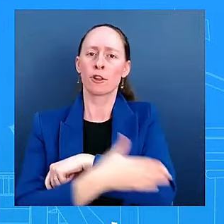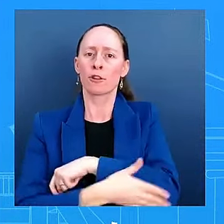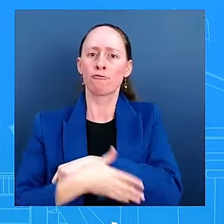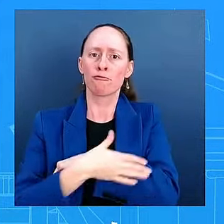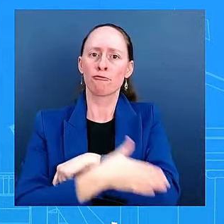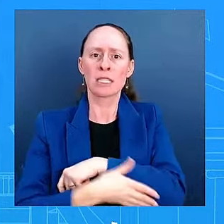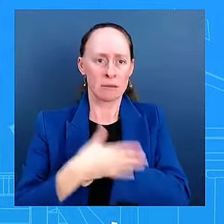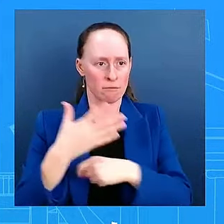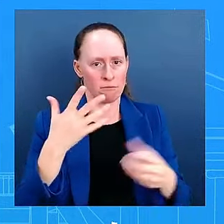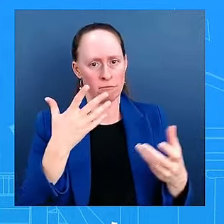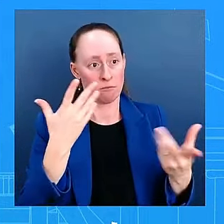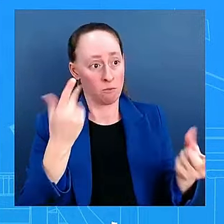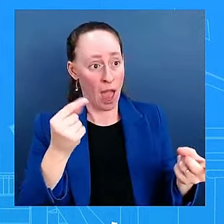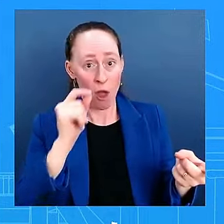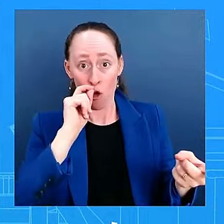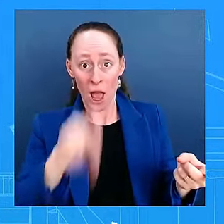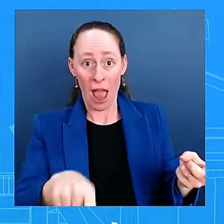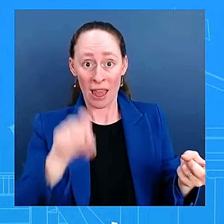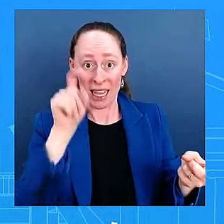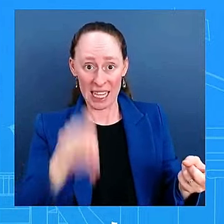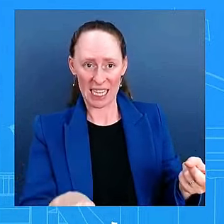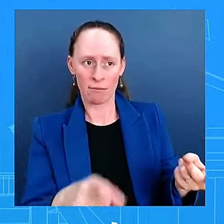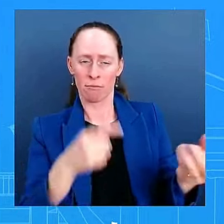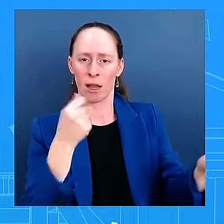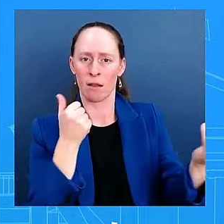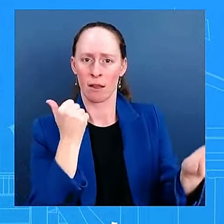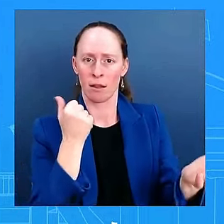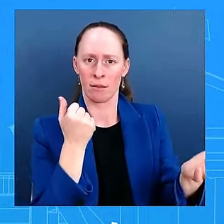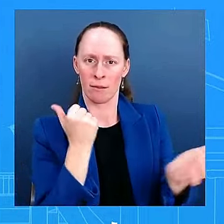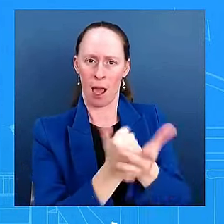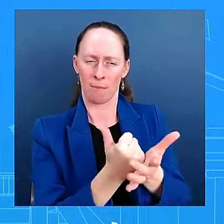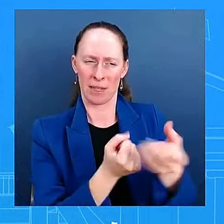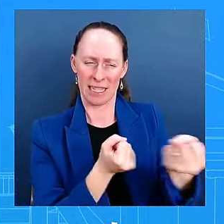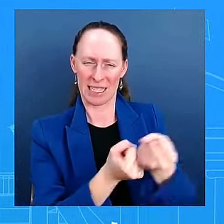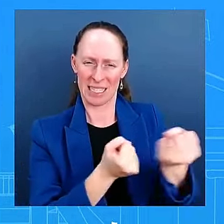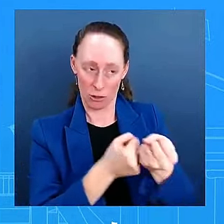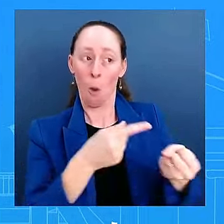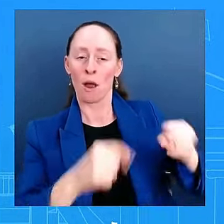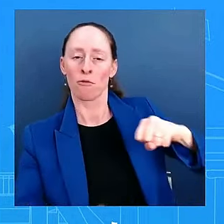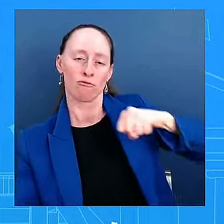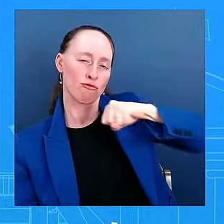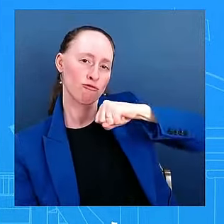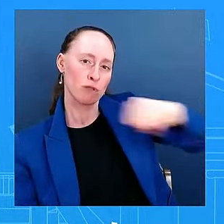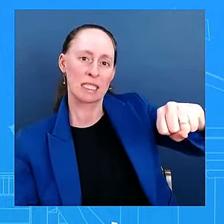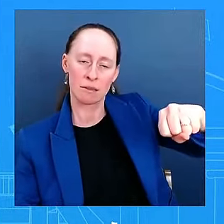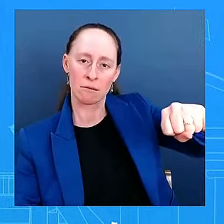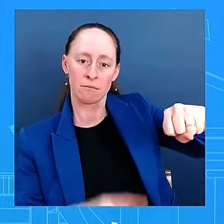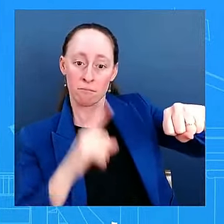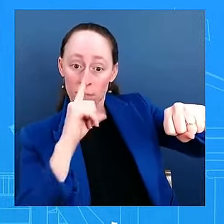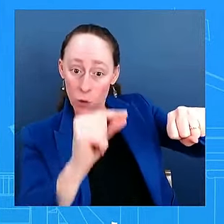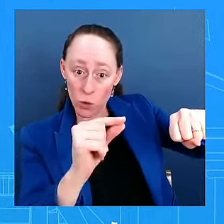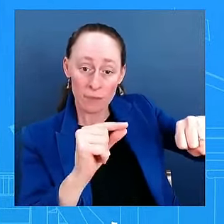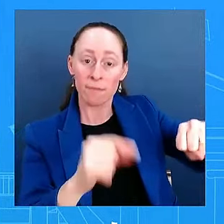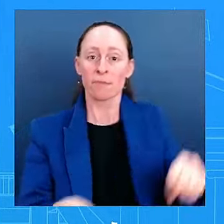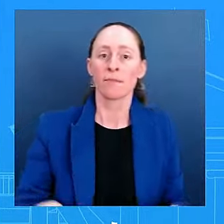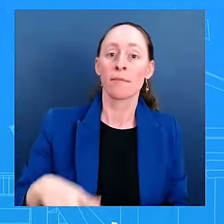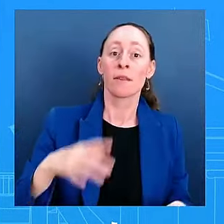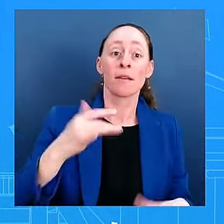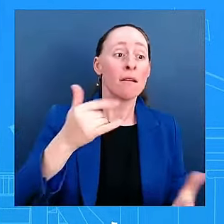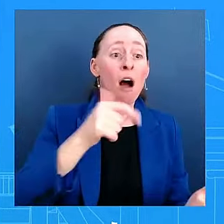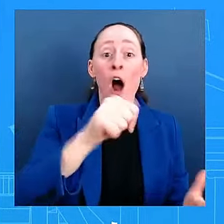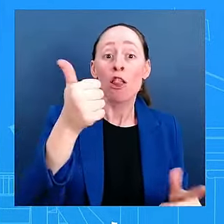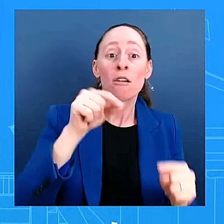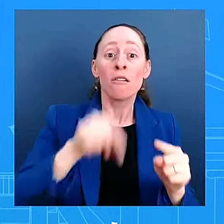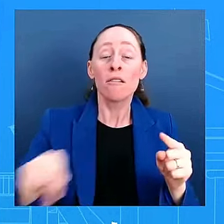back against Putin's aggression, tackling challenges we face in the range from Indo-Pacific to the Middle East. So that will continue to